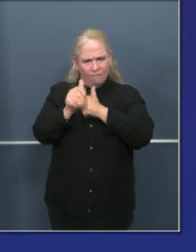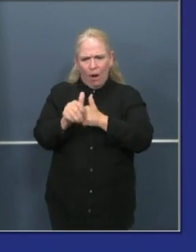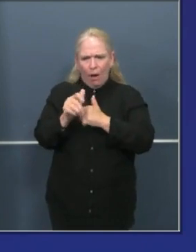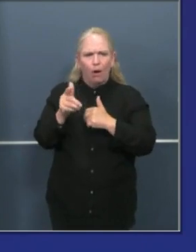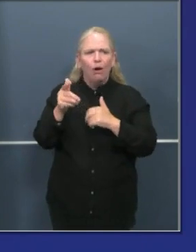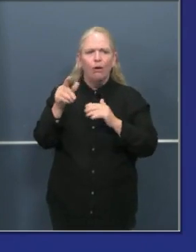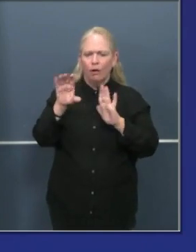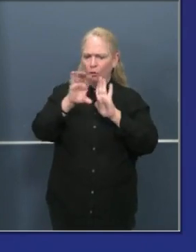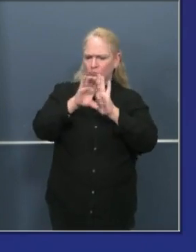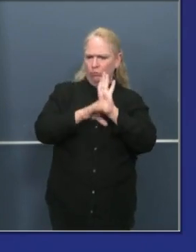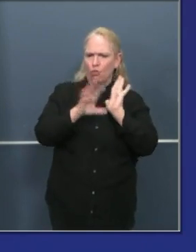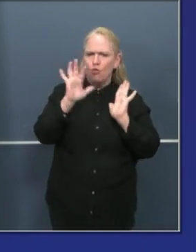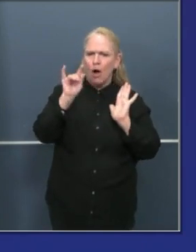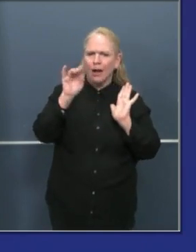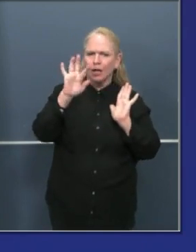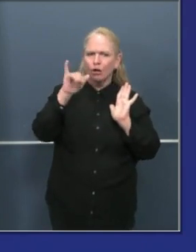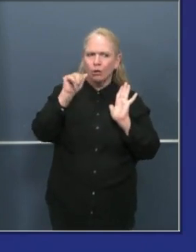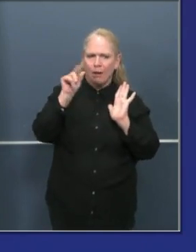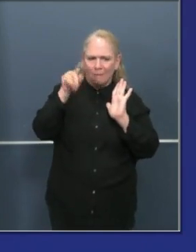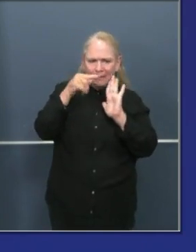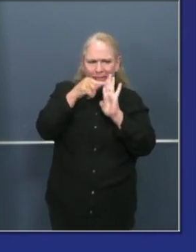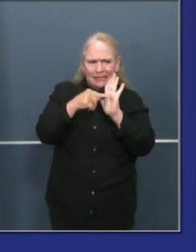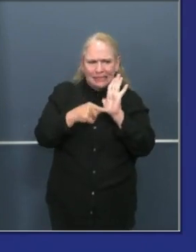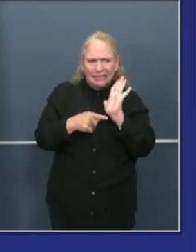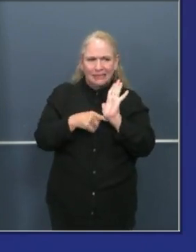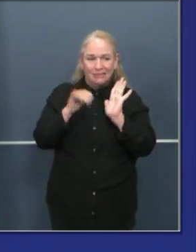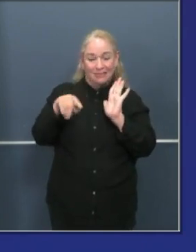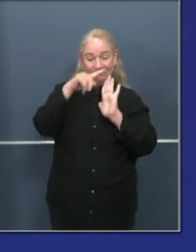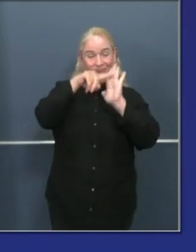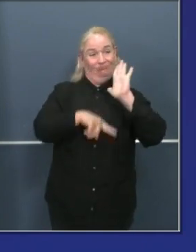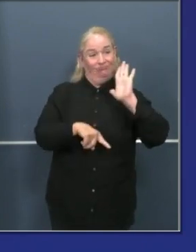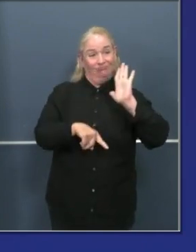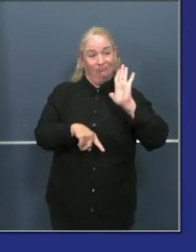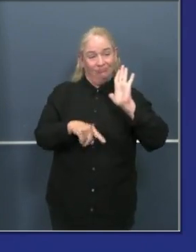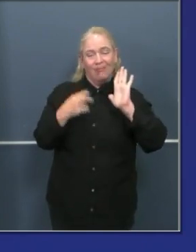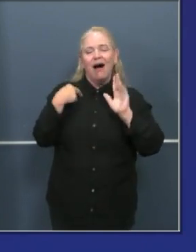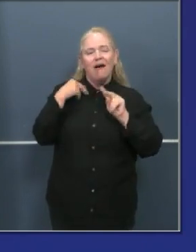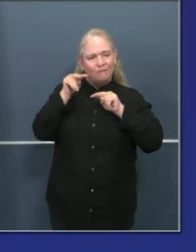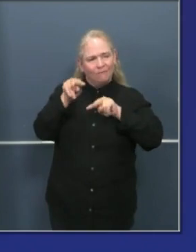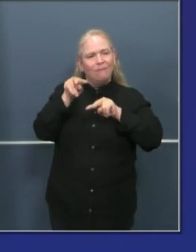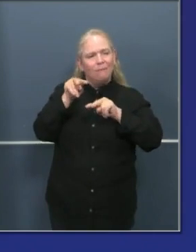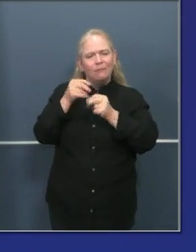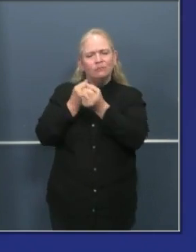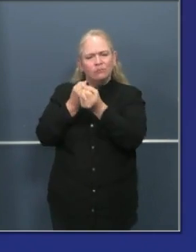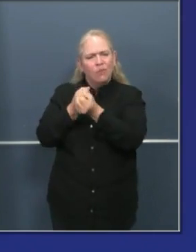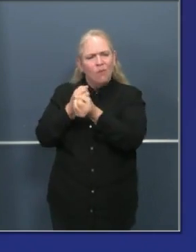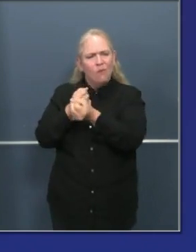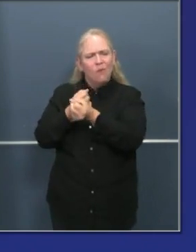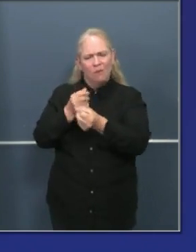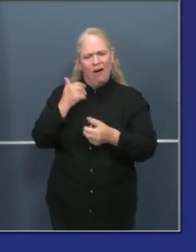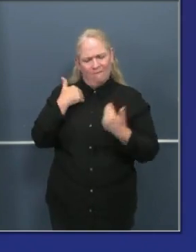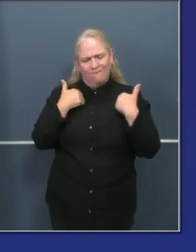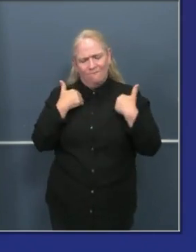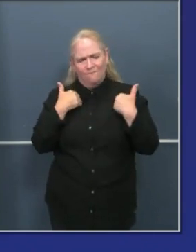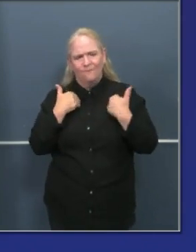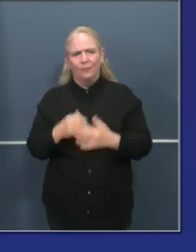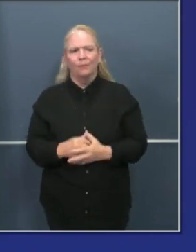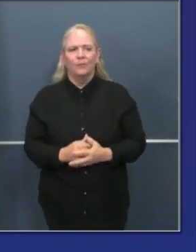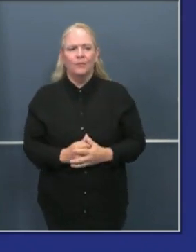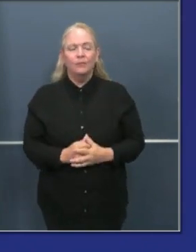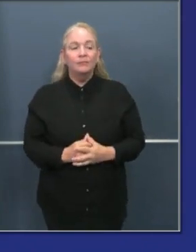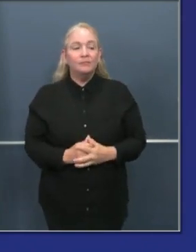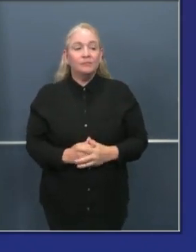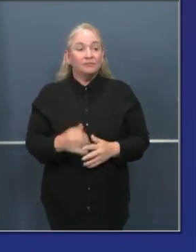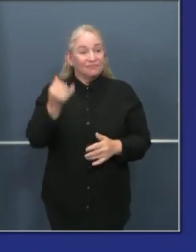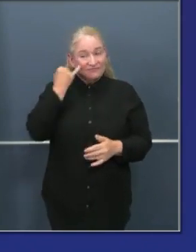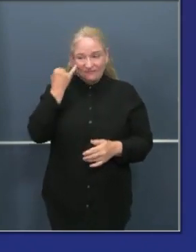that needs to be monitored and needs support if we are no longer aligned in terms of our initial